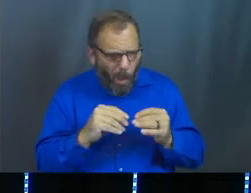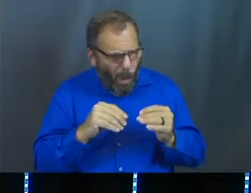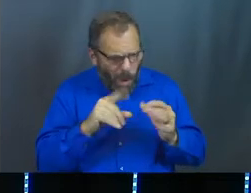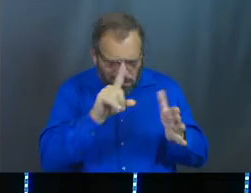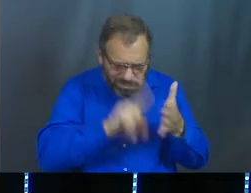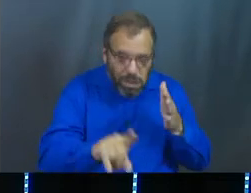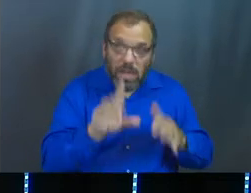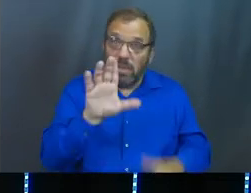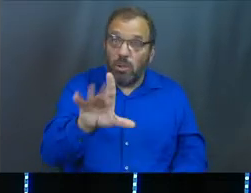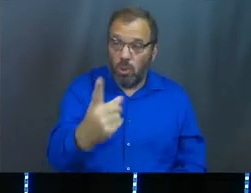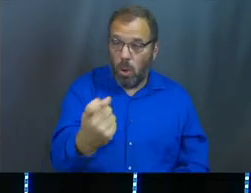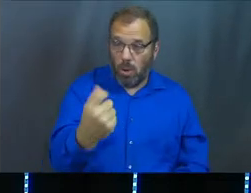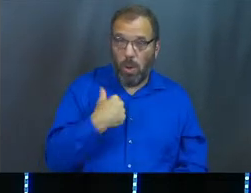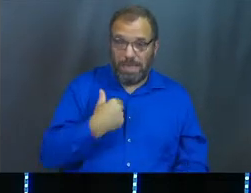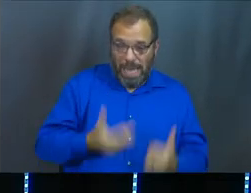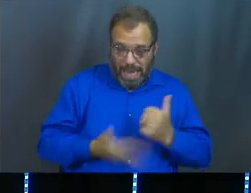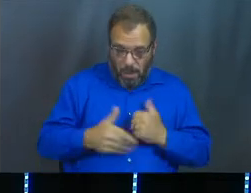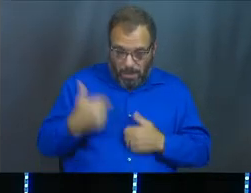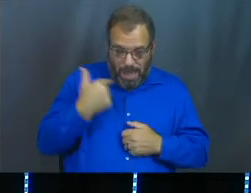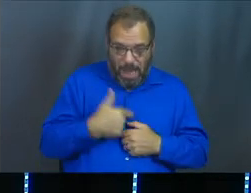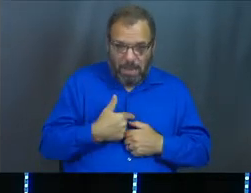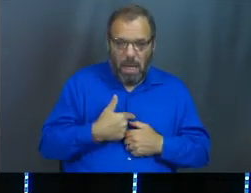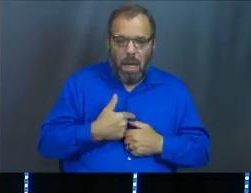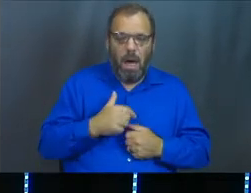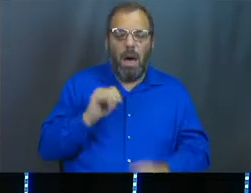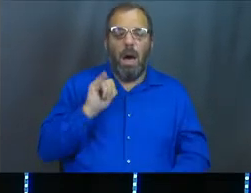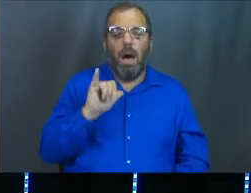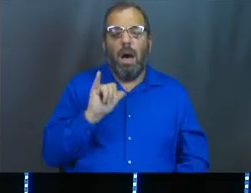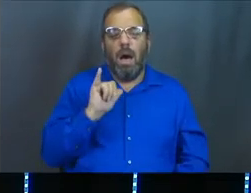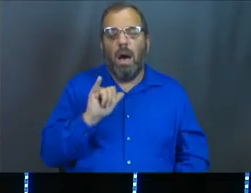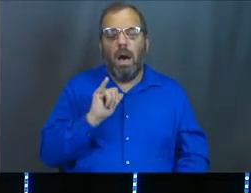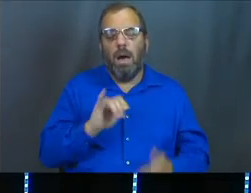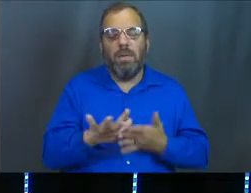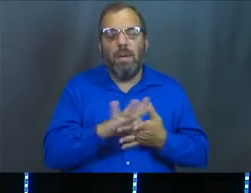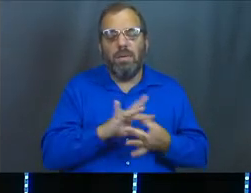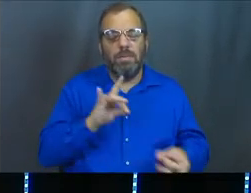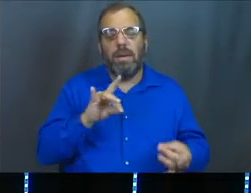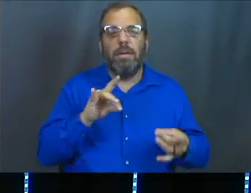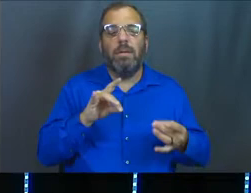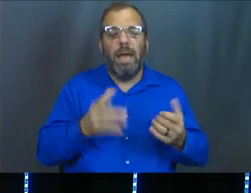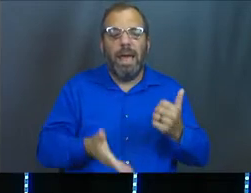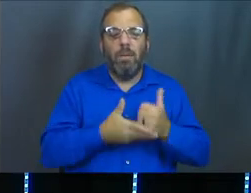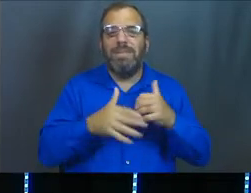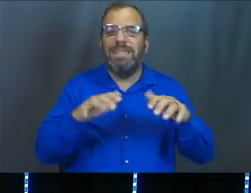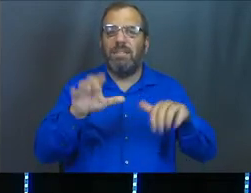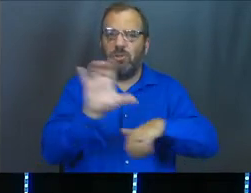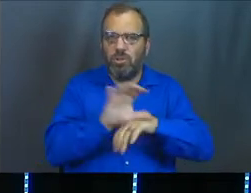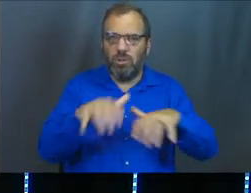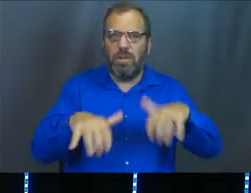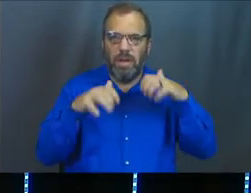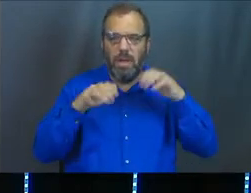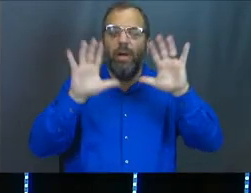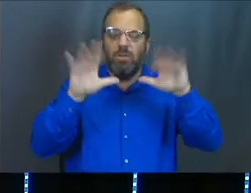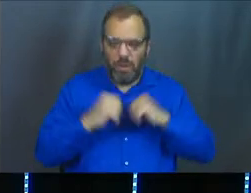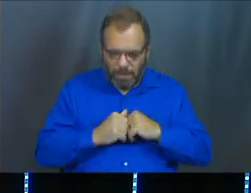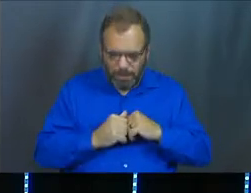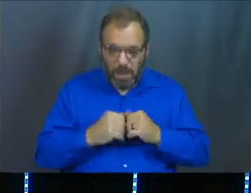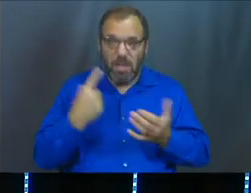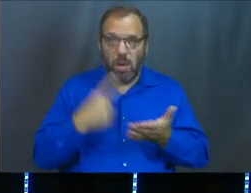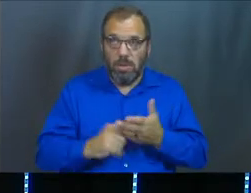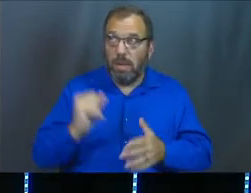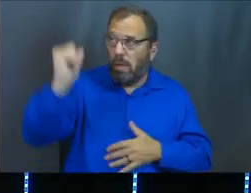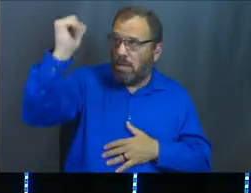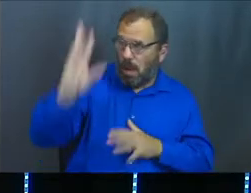Because sometimes your questions help us see the leading of the Holy Spirit in this congregation. And so I've come to talk about